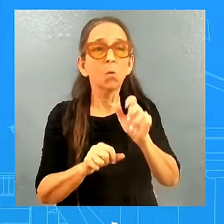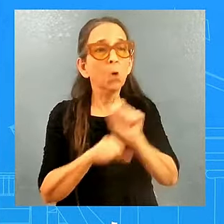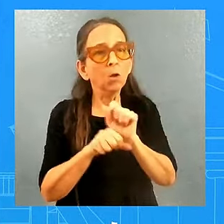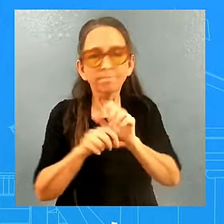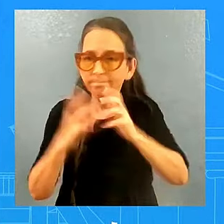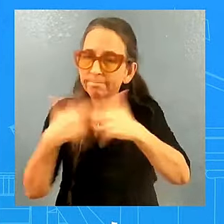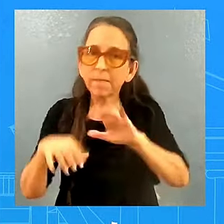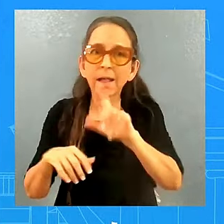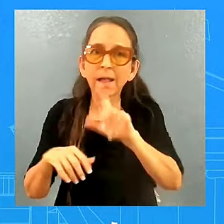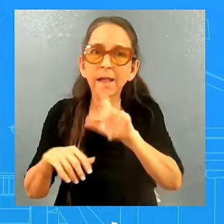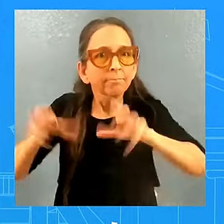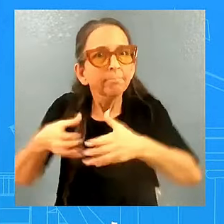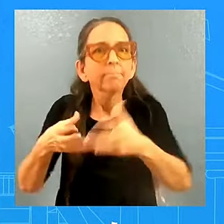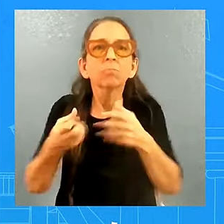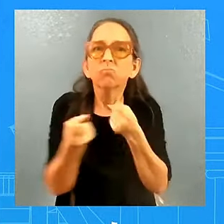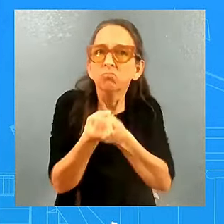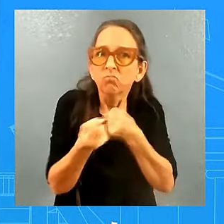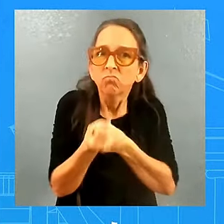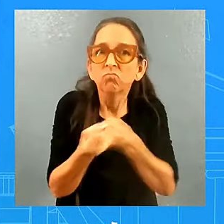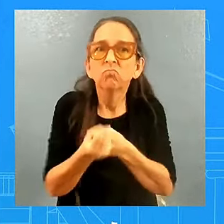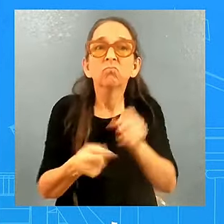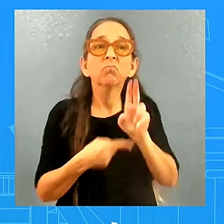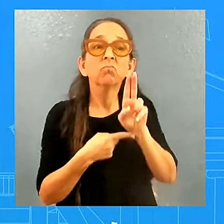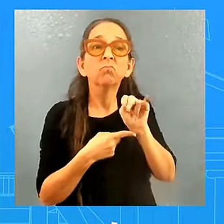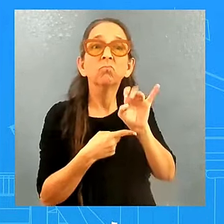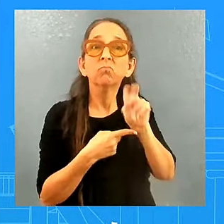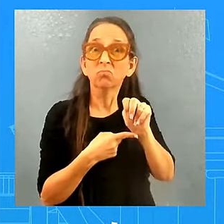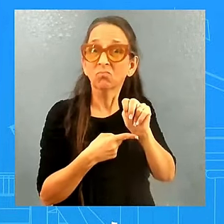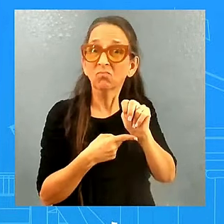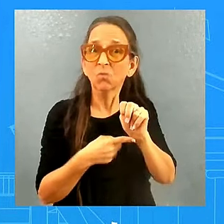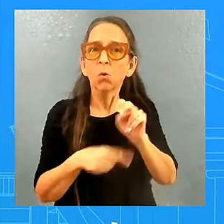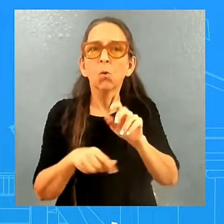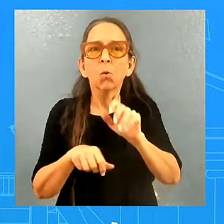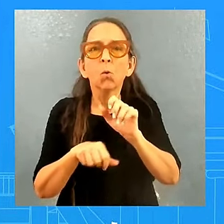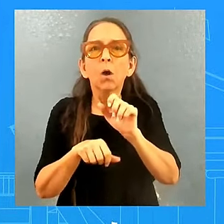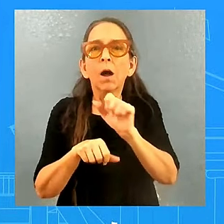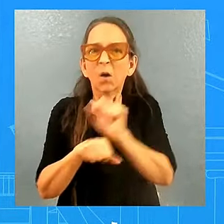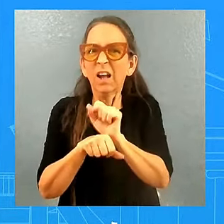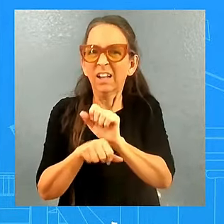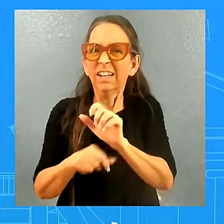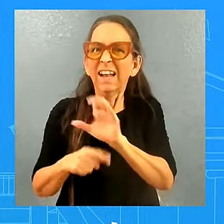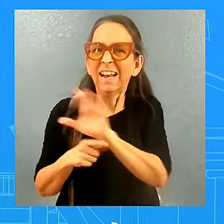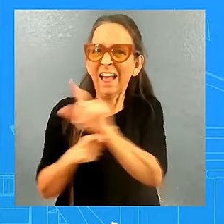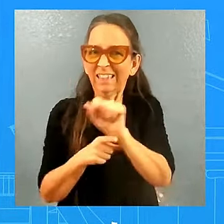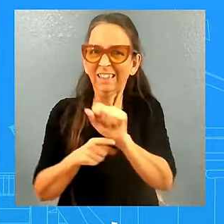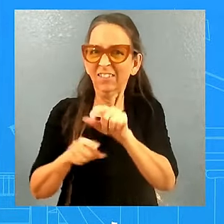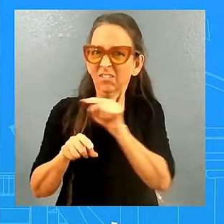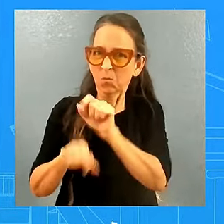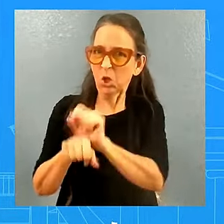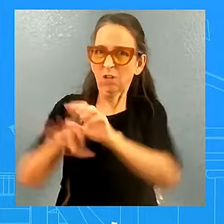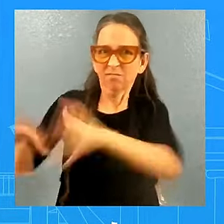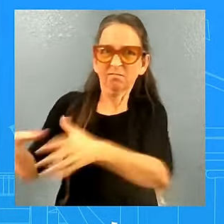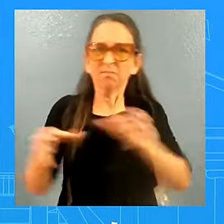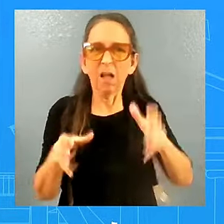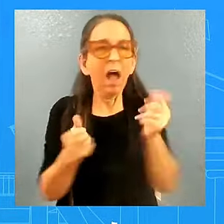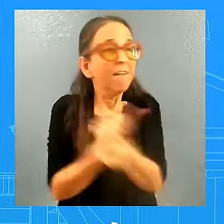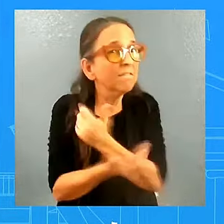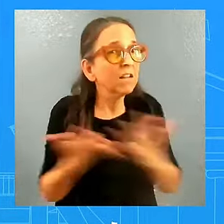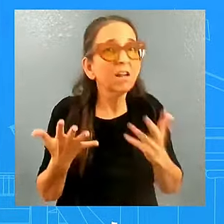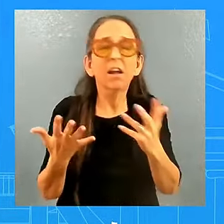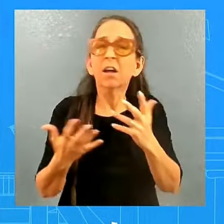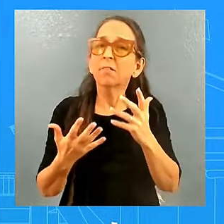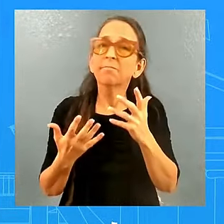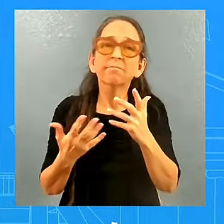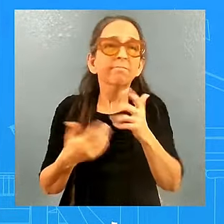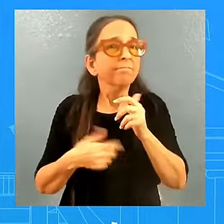talking about the working class, right? And he's done everything that he could to make sure that we created jobs where you don't need a college